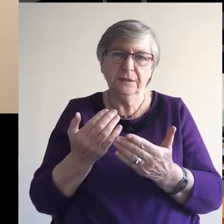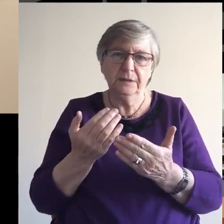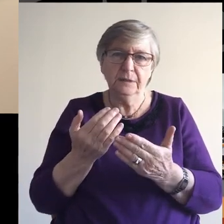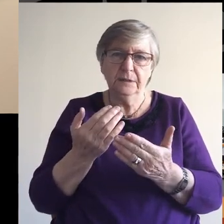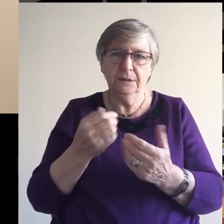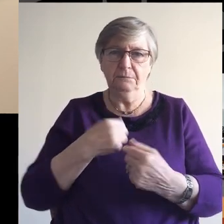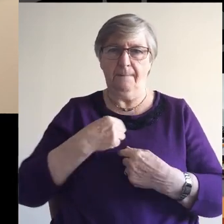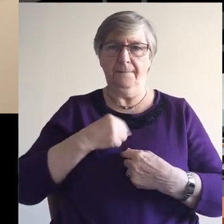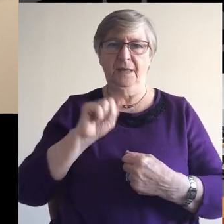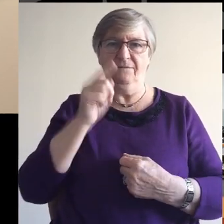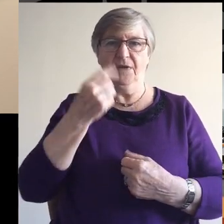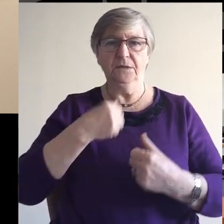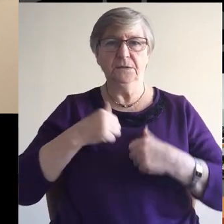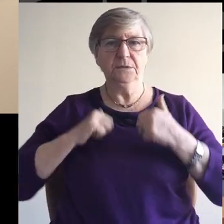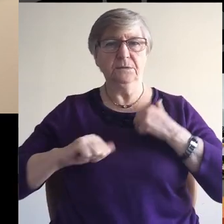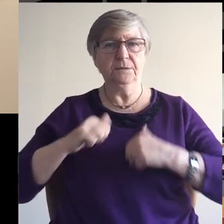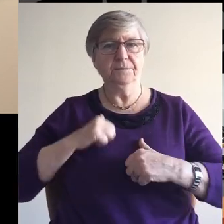ambition.